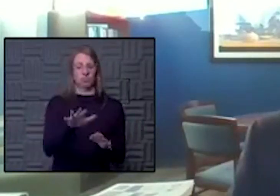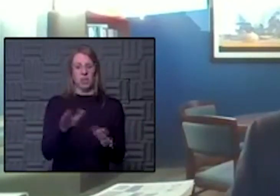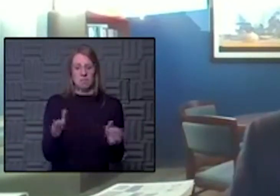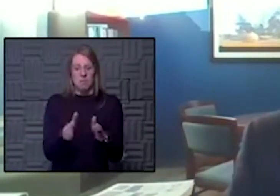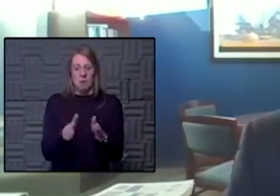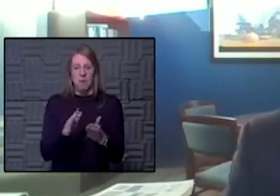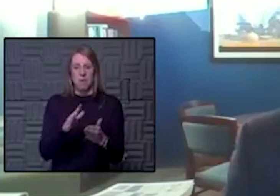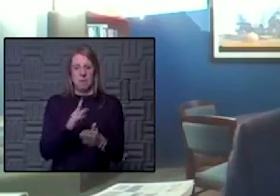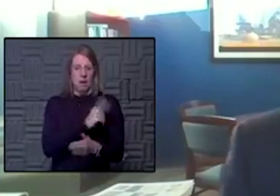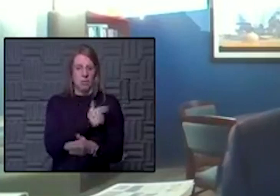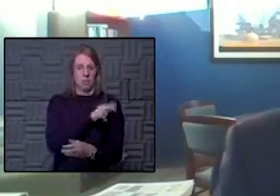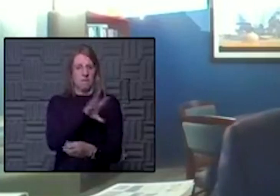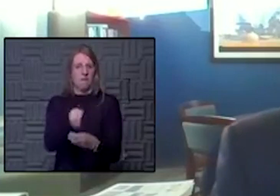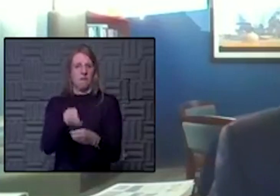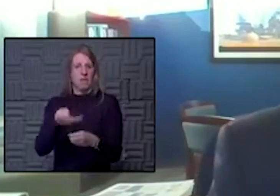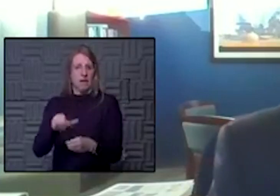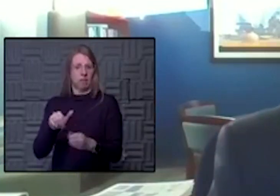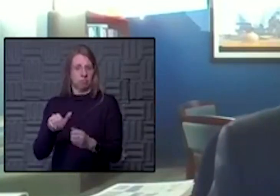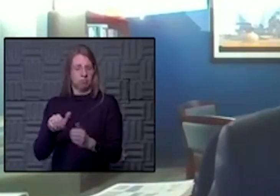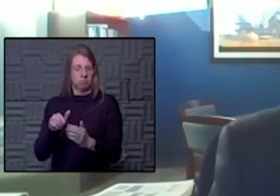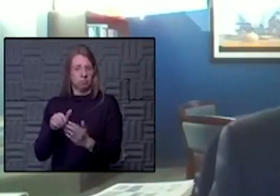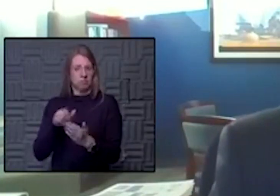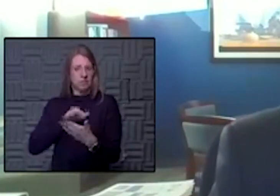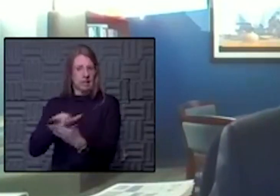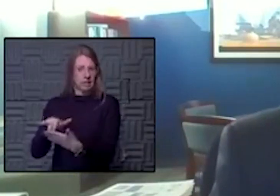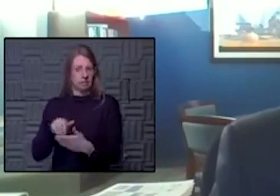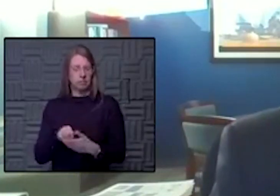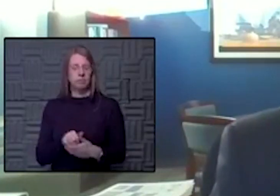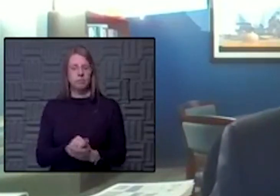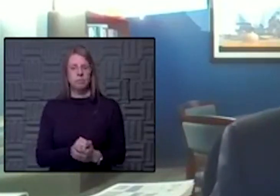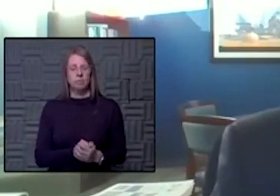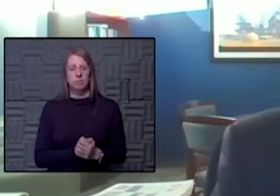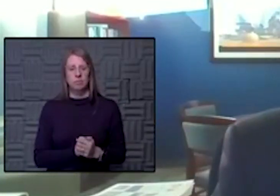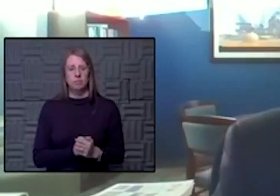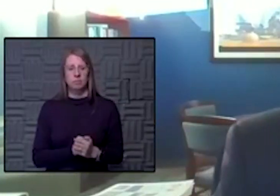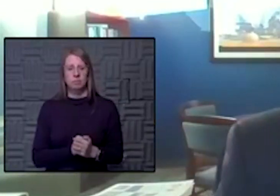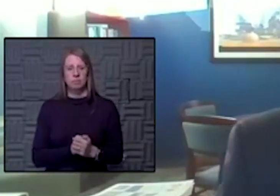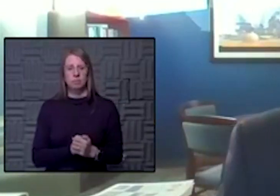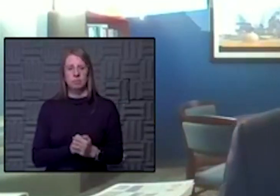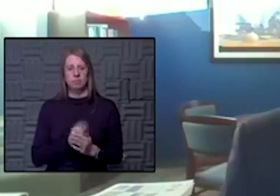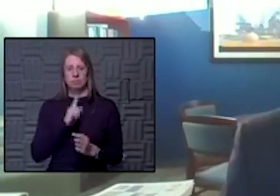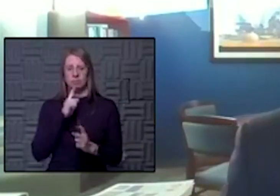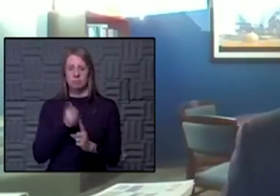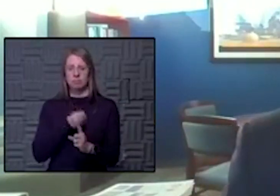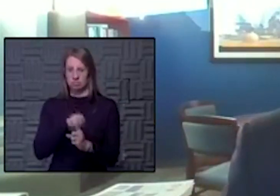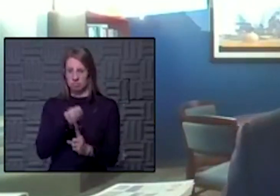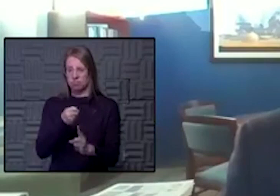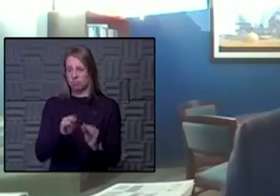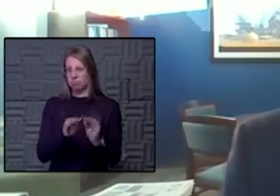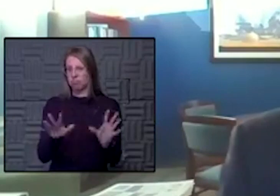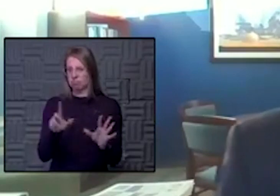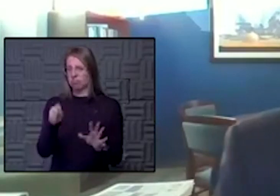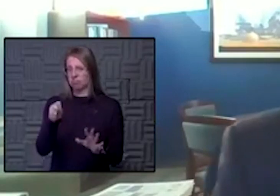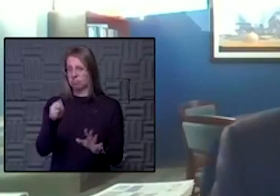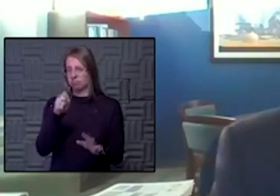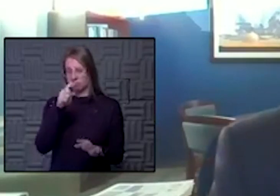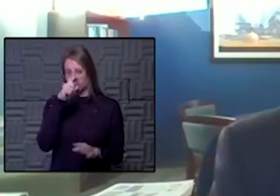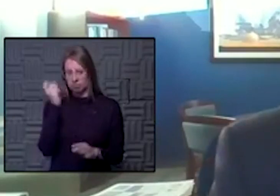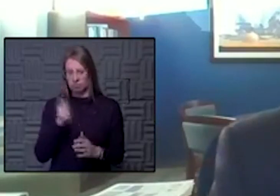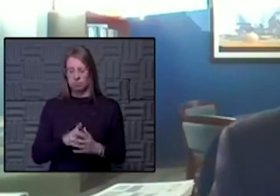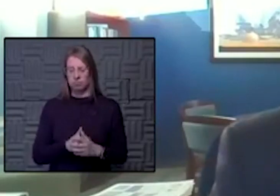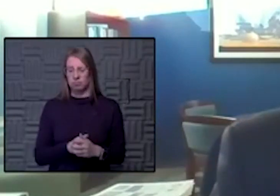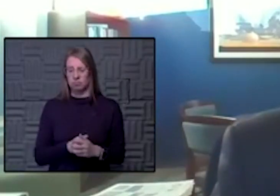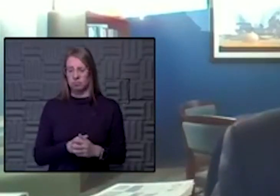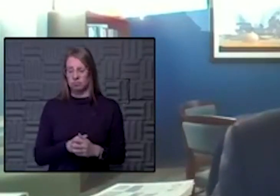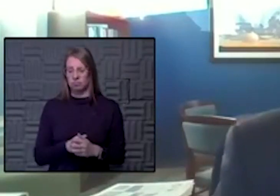engaged in that. It has been a significant impact, obviously, whereas we've had quite limits in